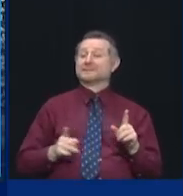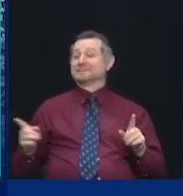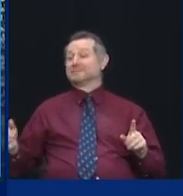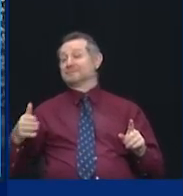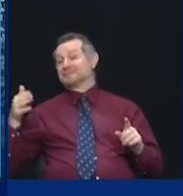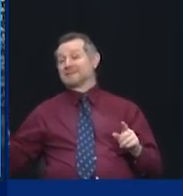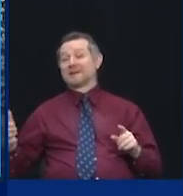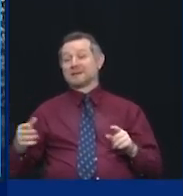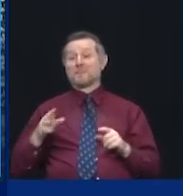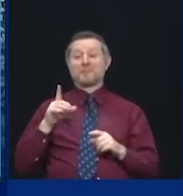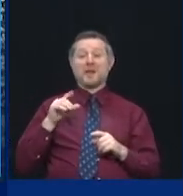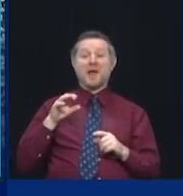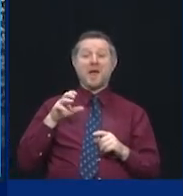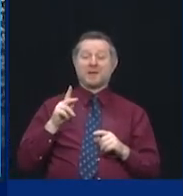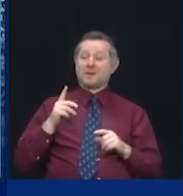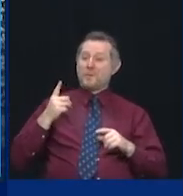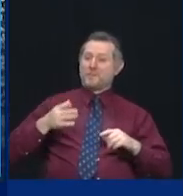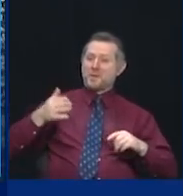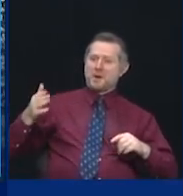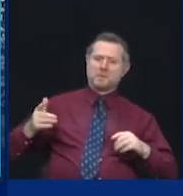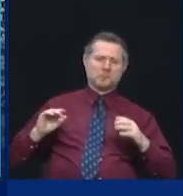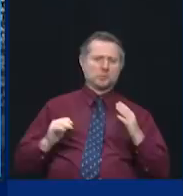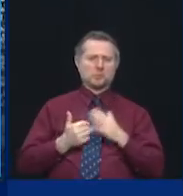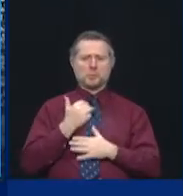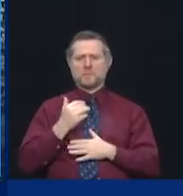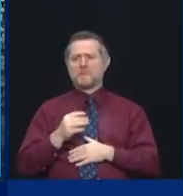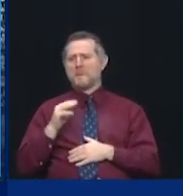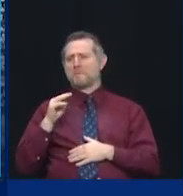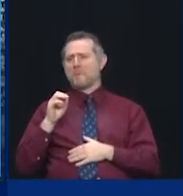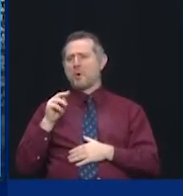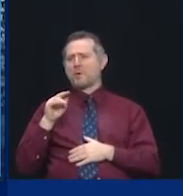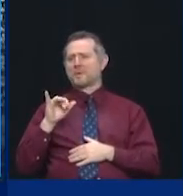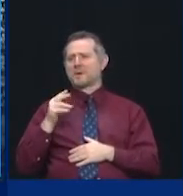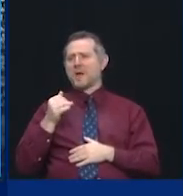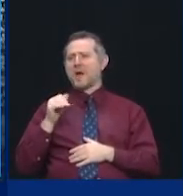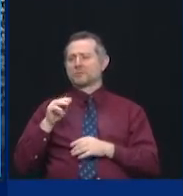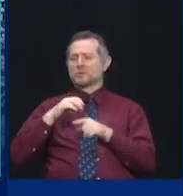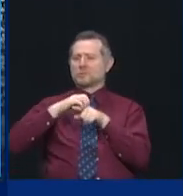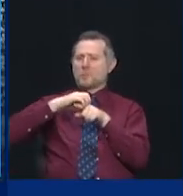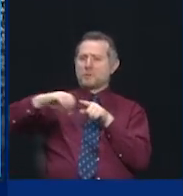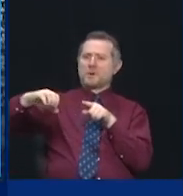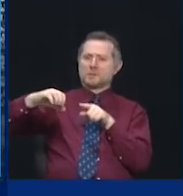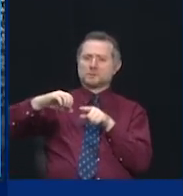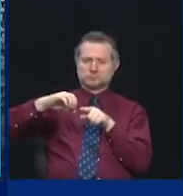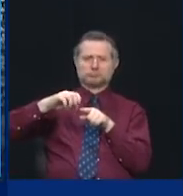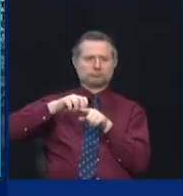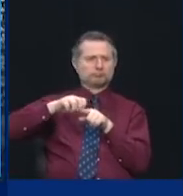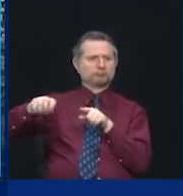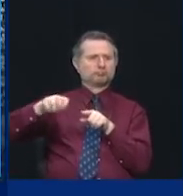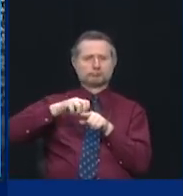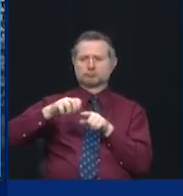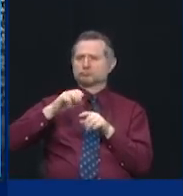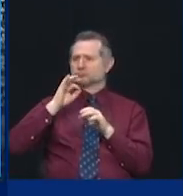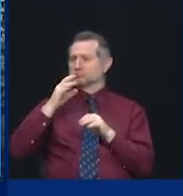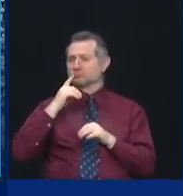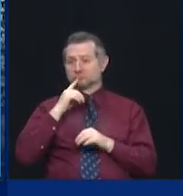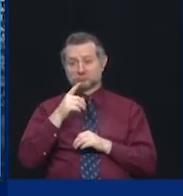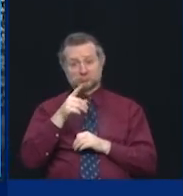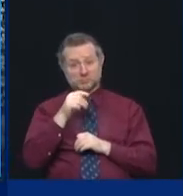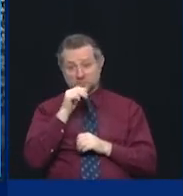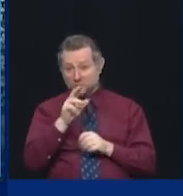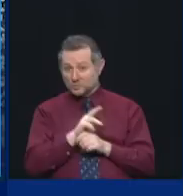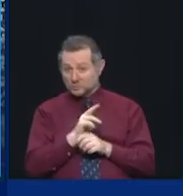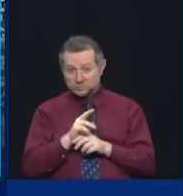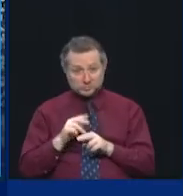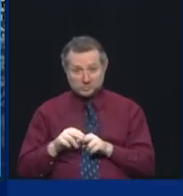the new Moynihan train hall that is open and is magnificent. And even if you don't have to take the train, it is worth